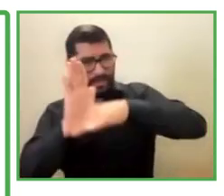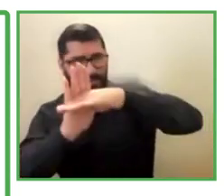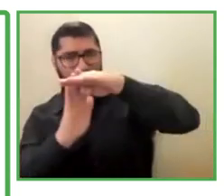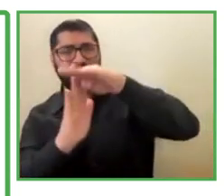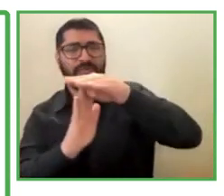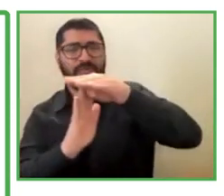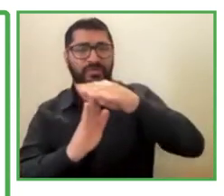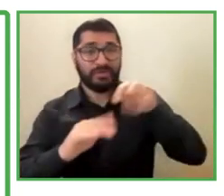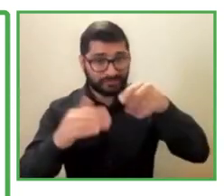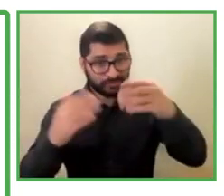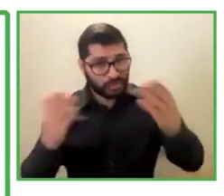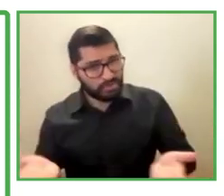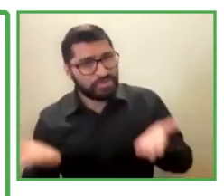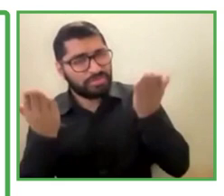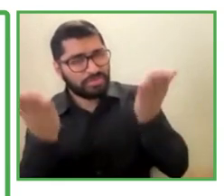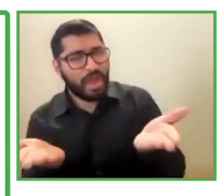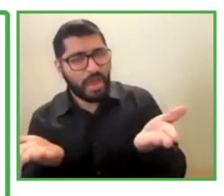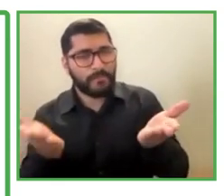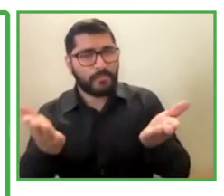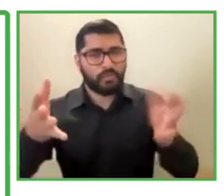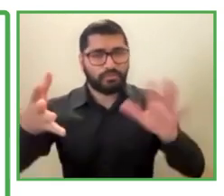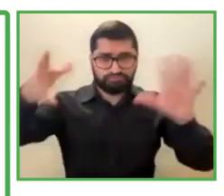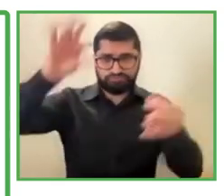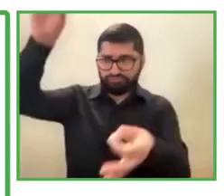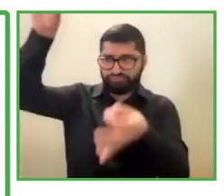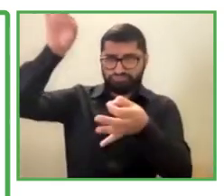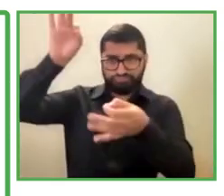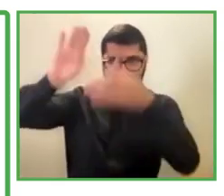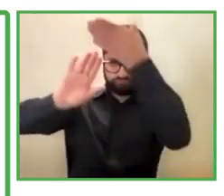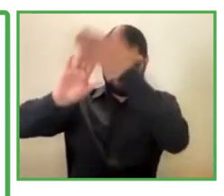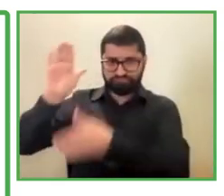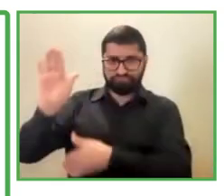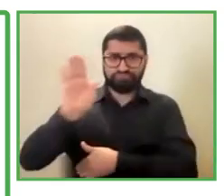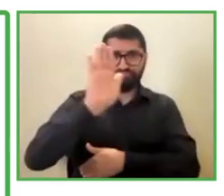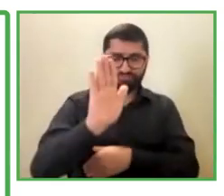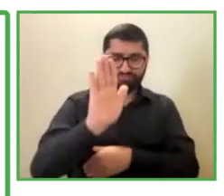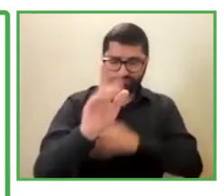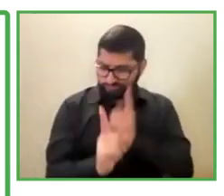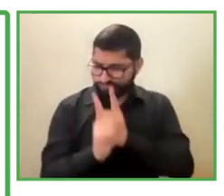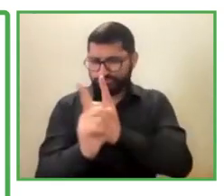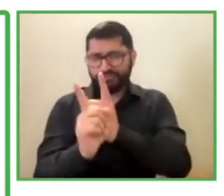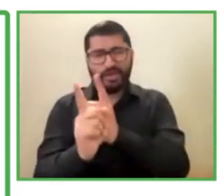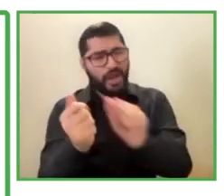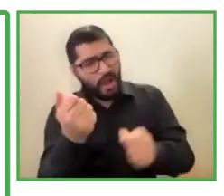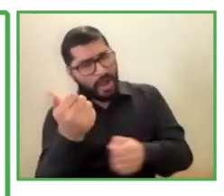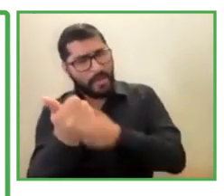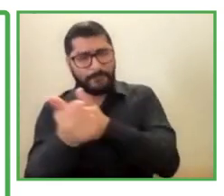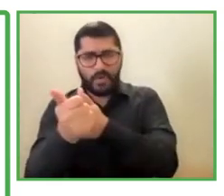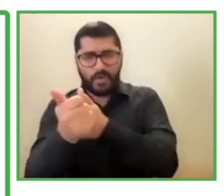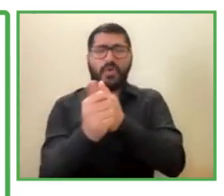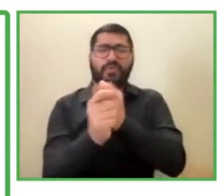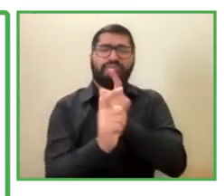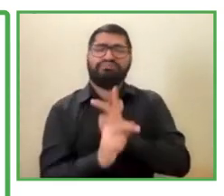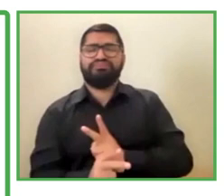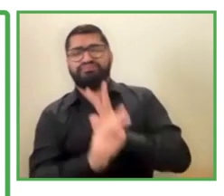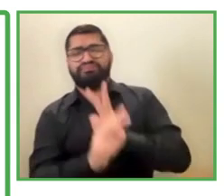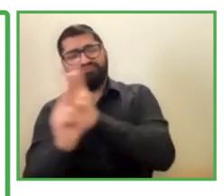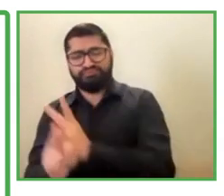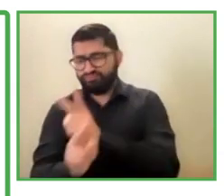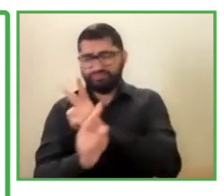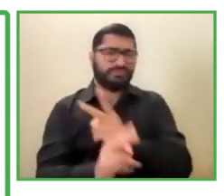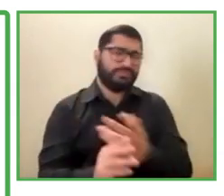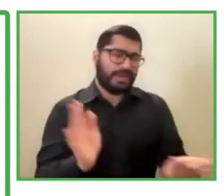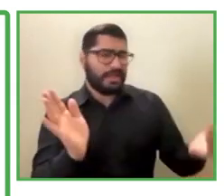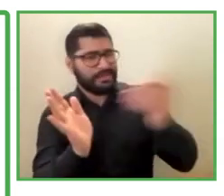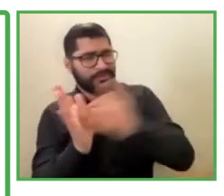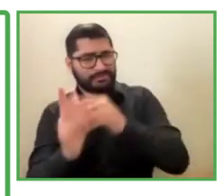we constantly reiterate is that it is a shared responsibility. So it's, it is something that, you know, so we